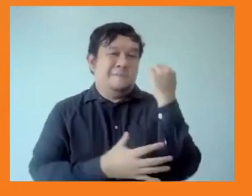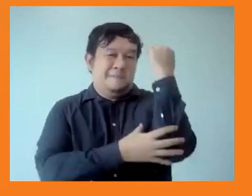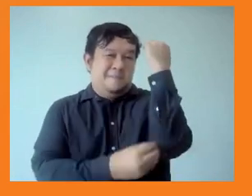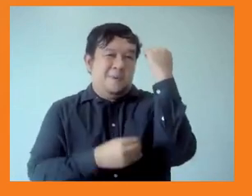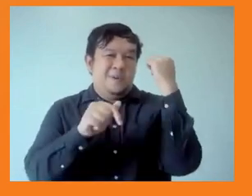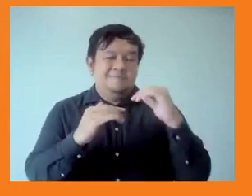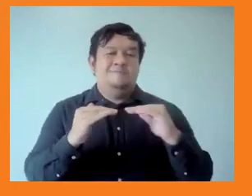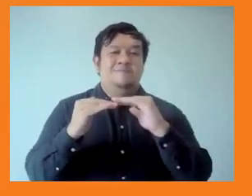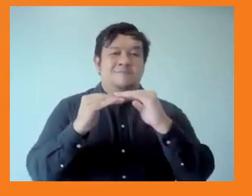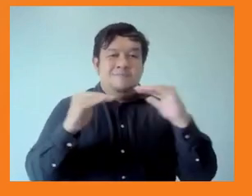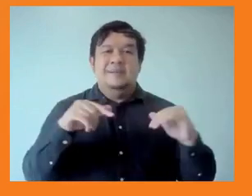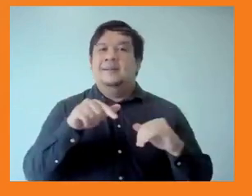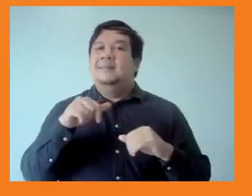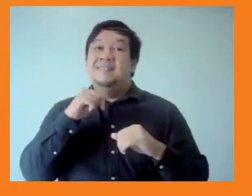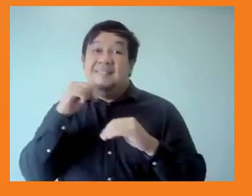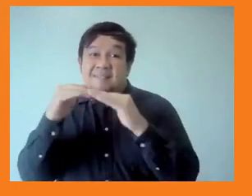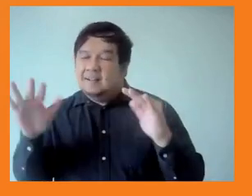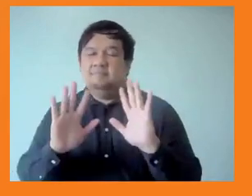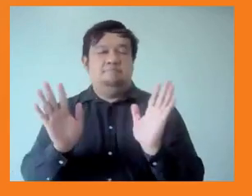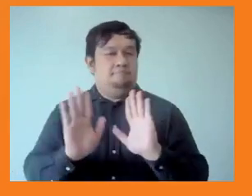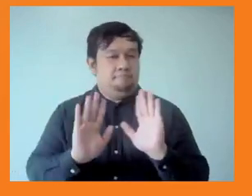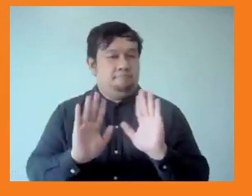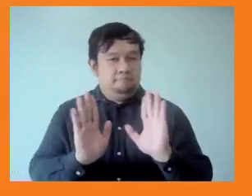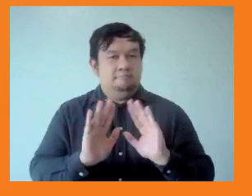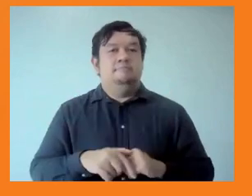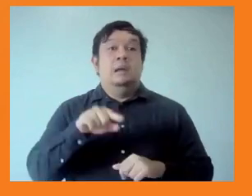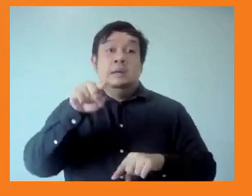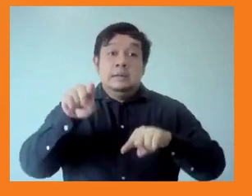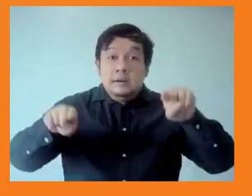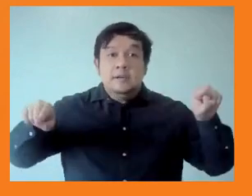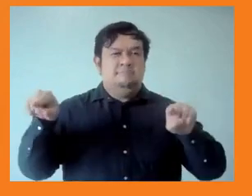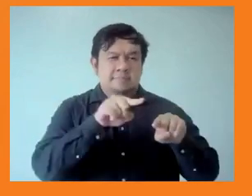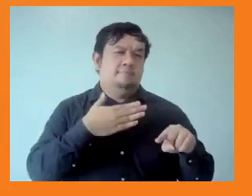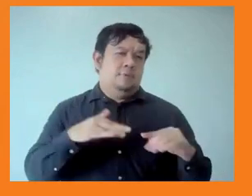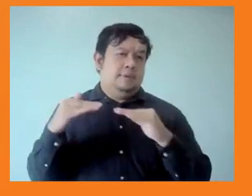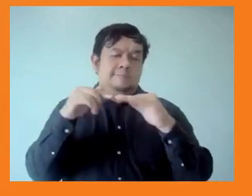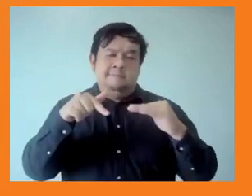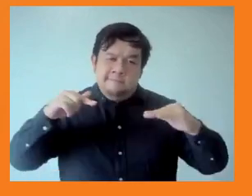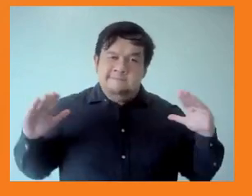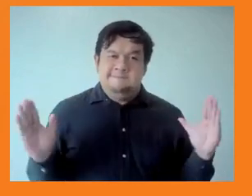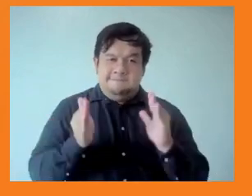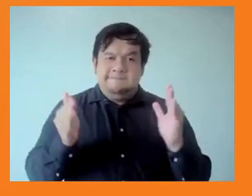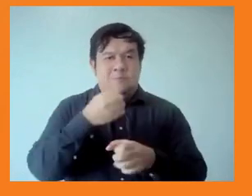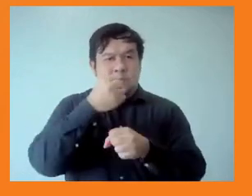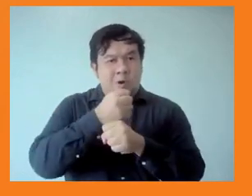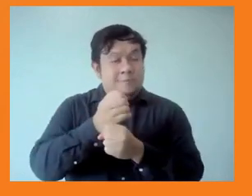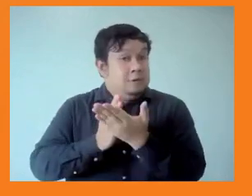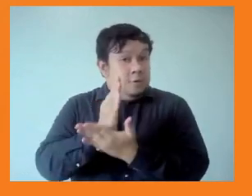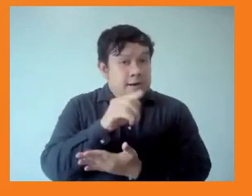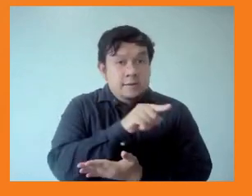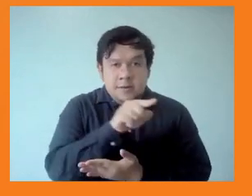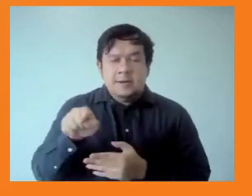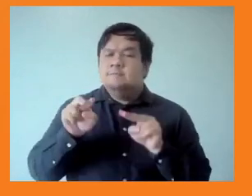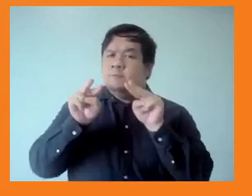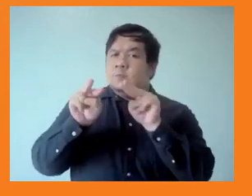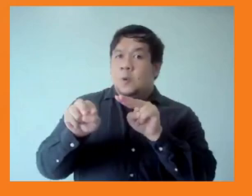more progressive, and increasing workers' rights and pay, investing much more in annually monitoring progress on reducing inequality